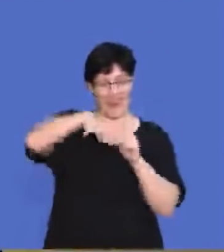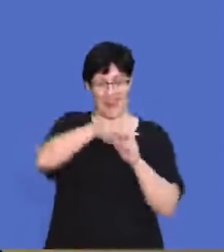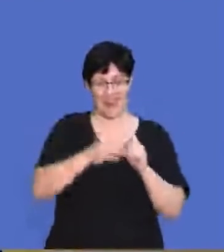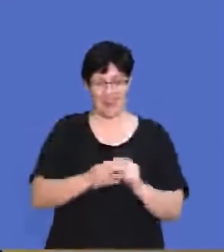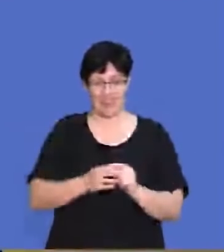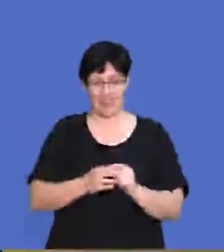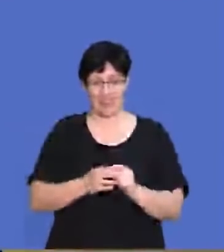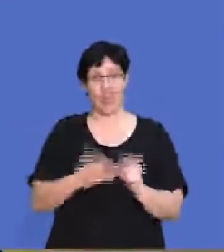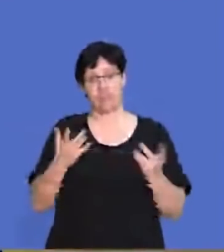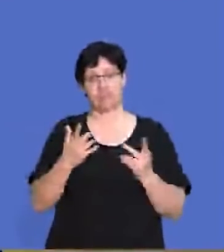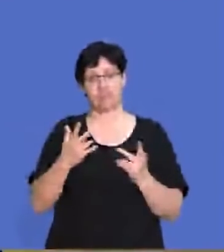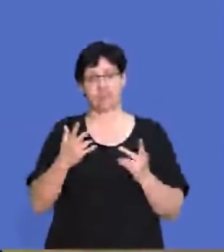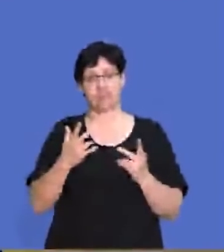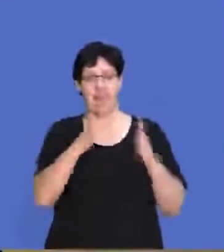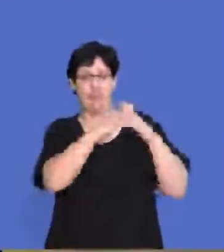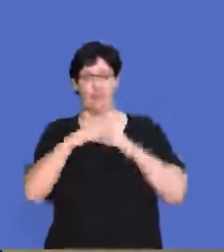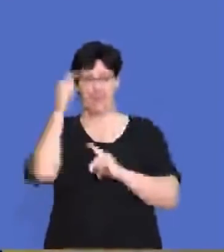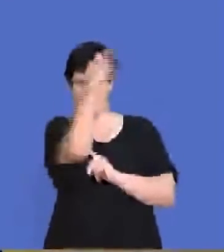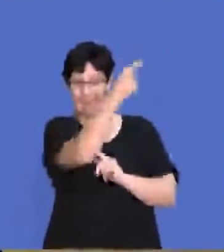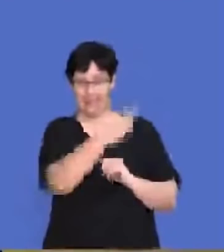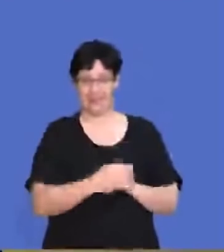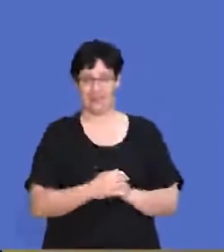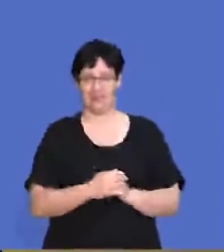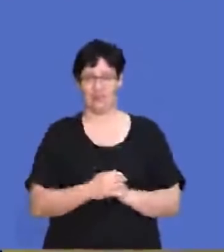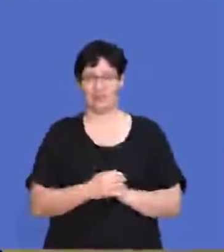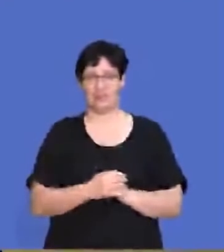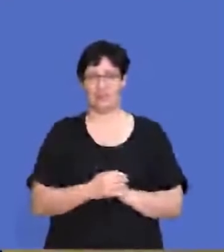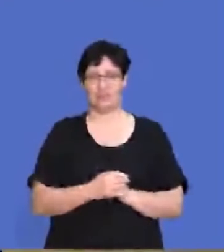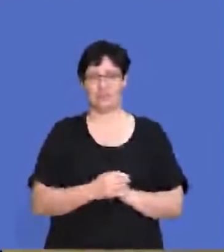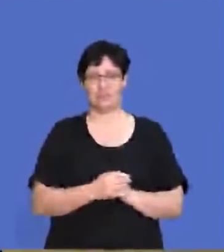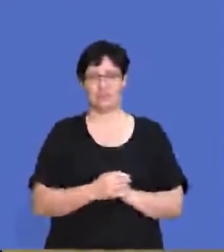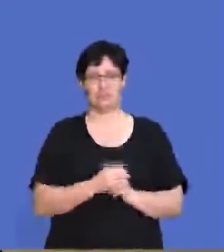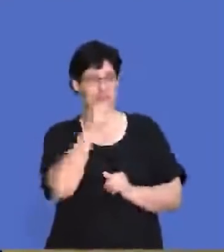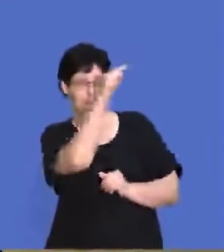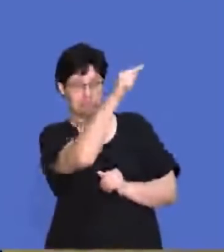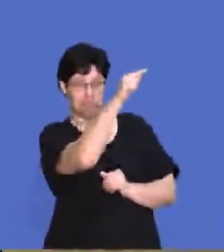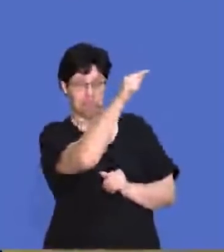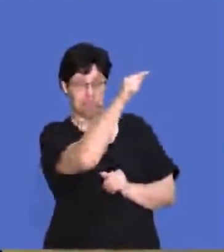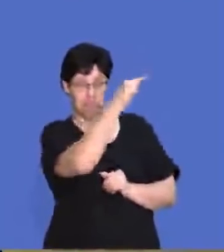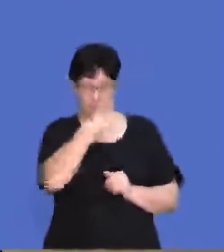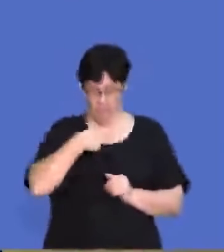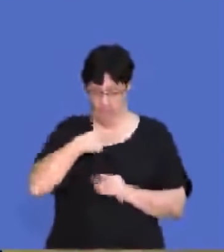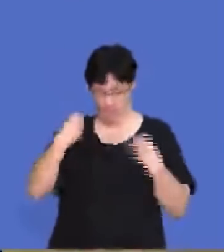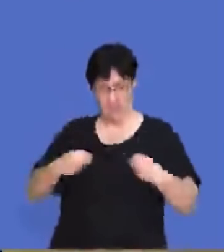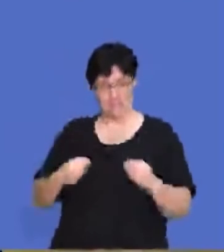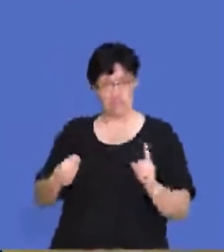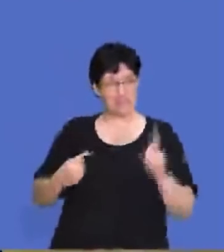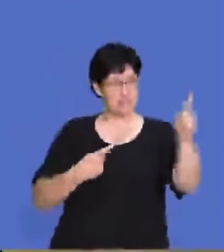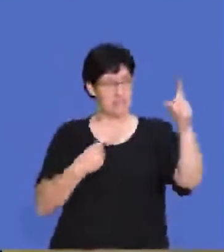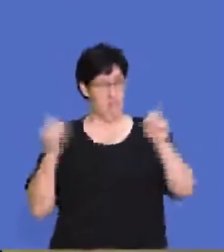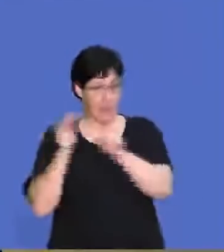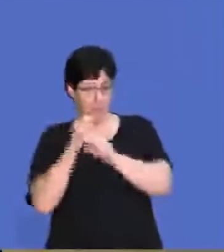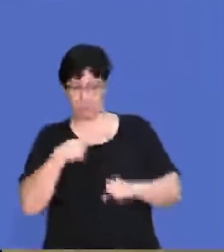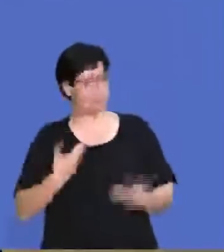of the United States, now, that has got nothing to do with our individual business.